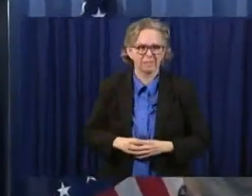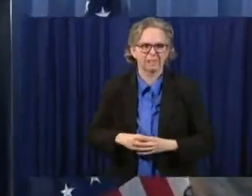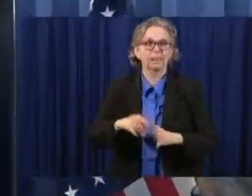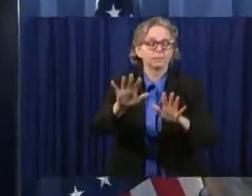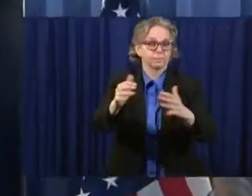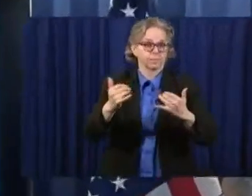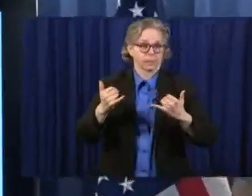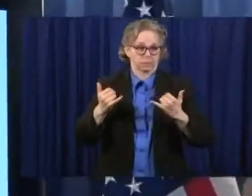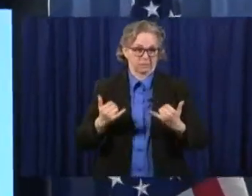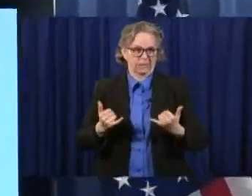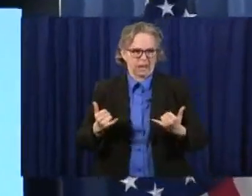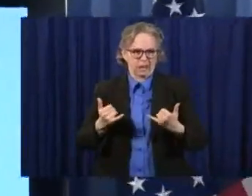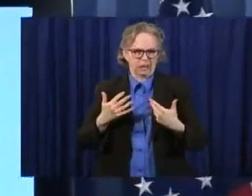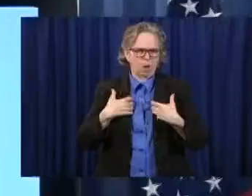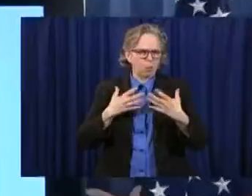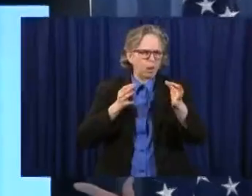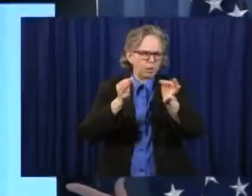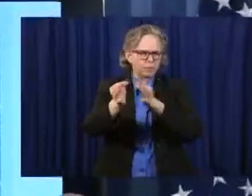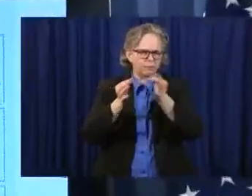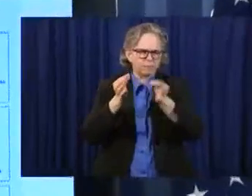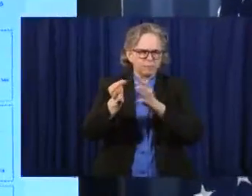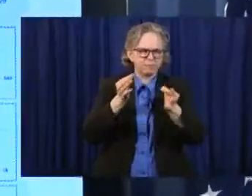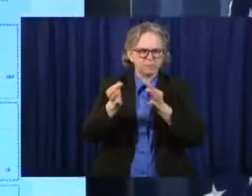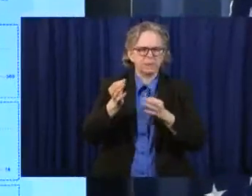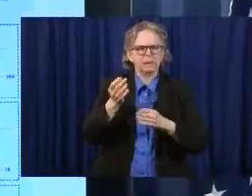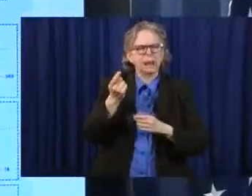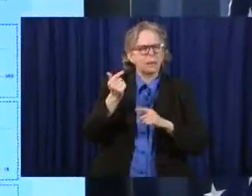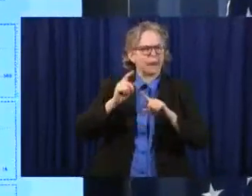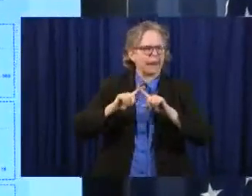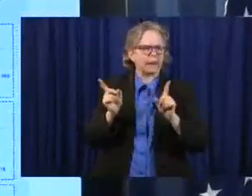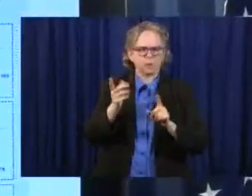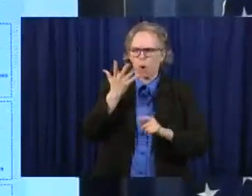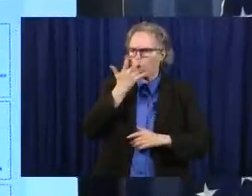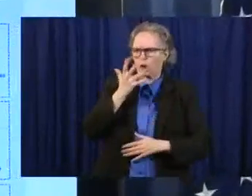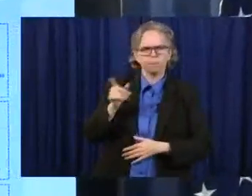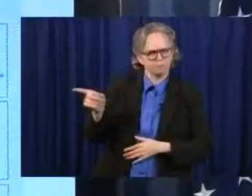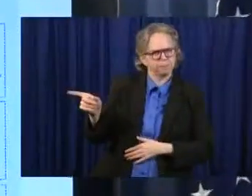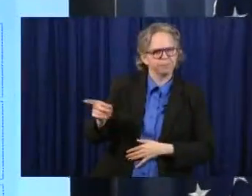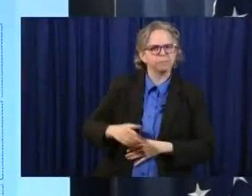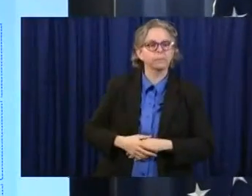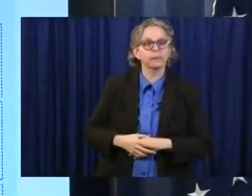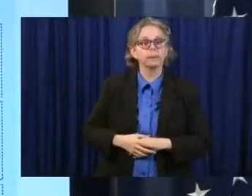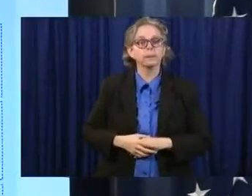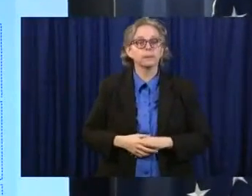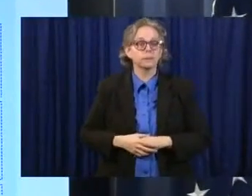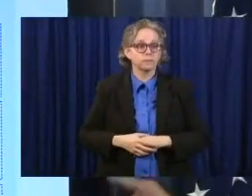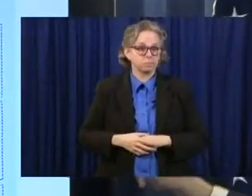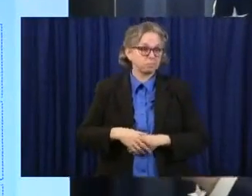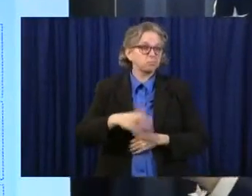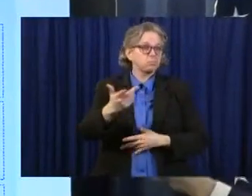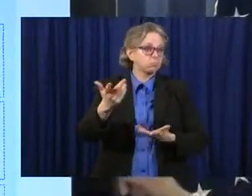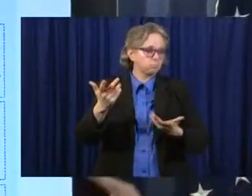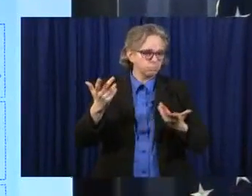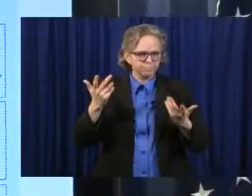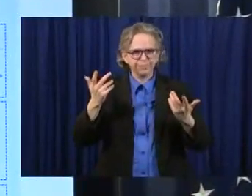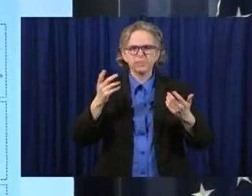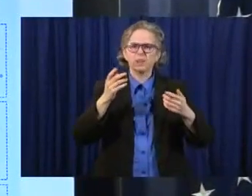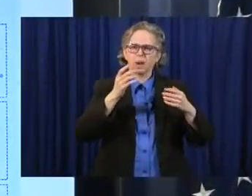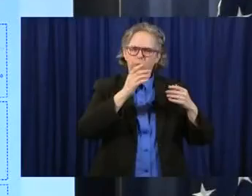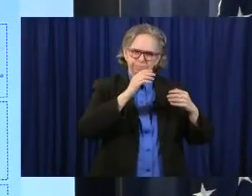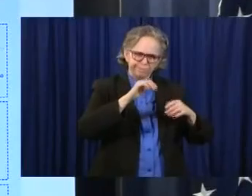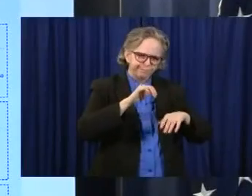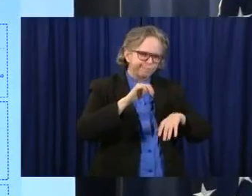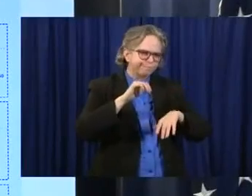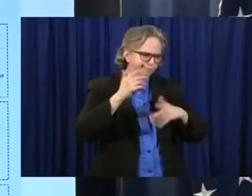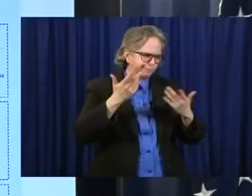But we've asked the folks who do the chart and do the data to give us a 21-day trend